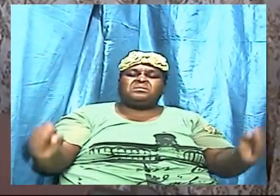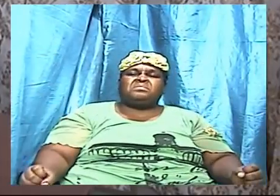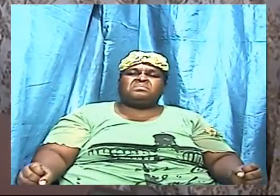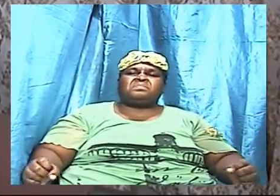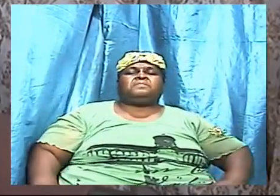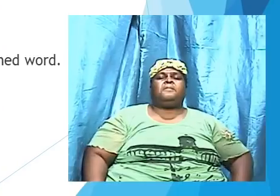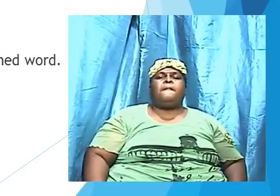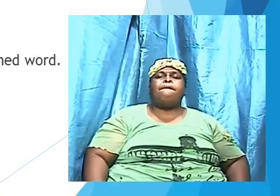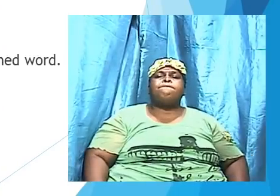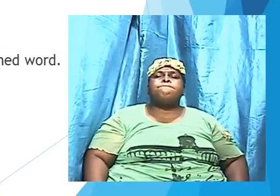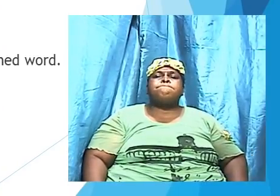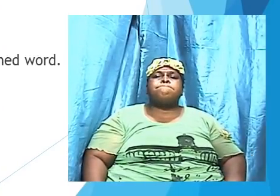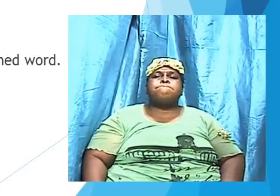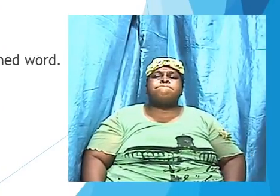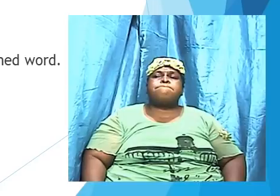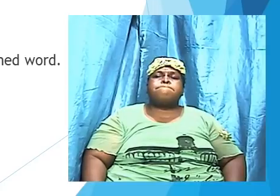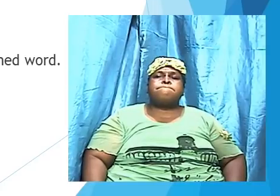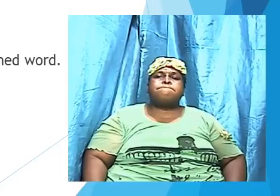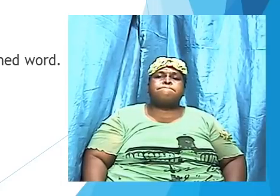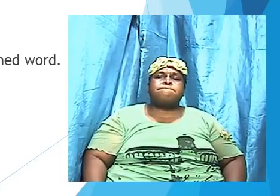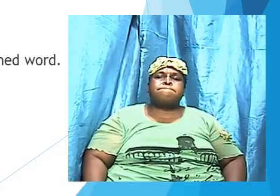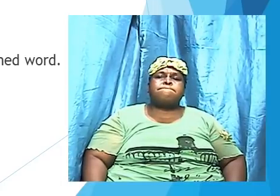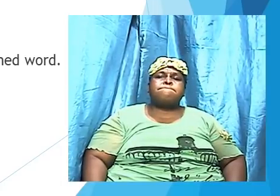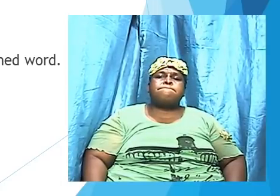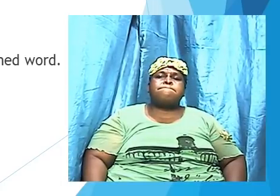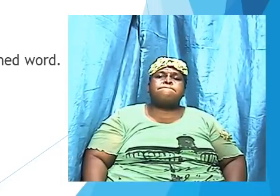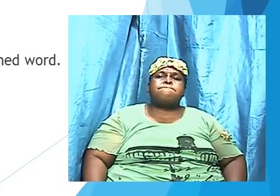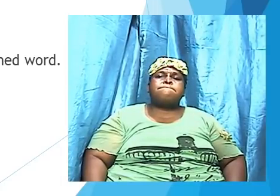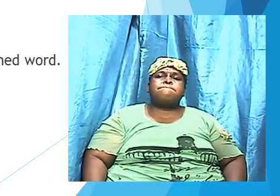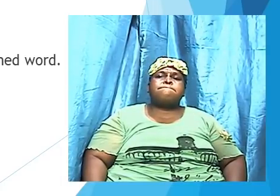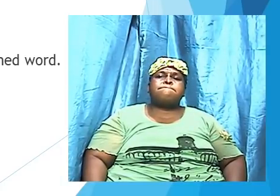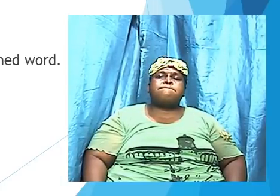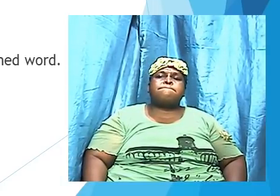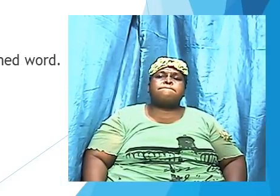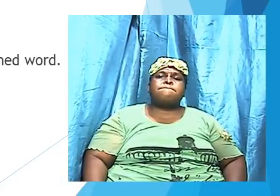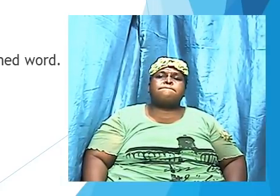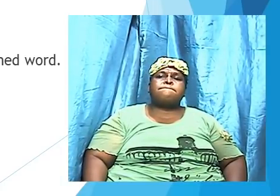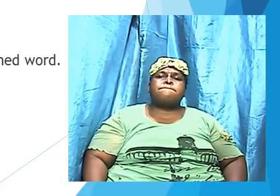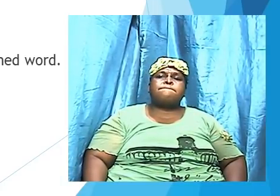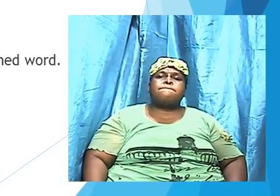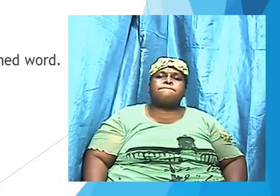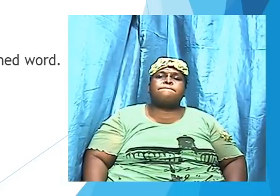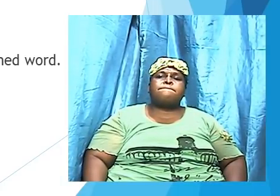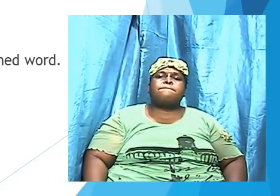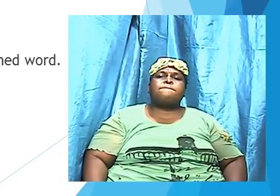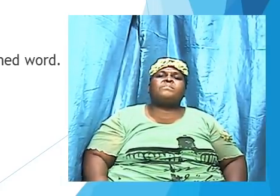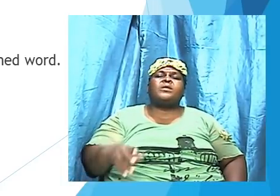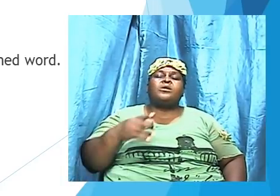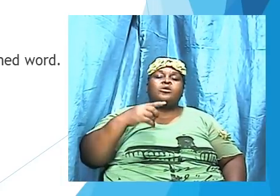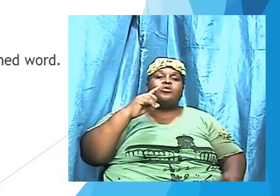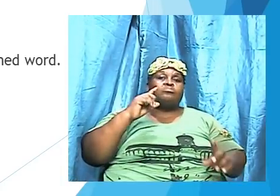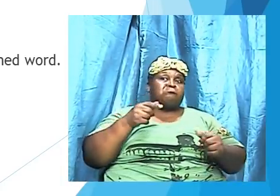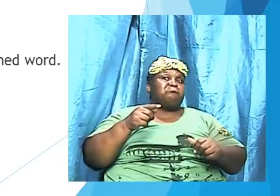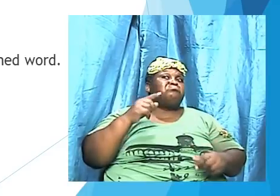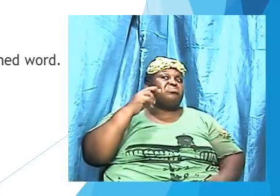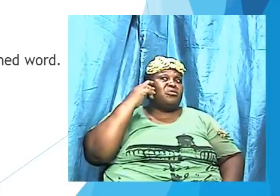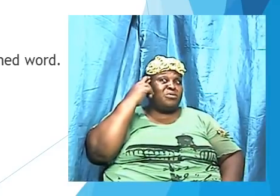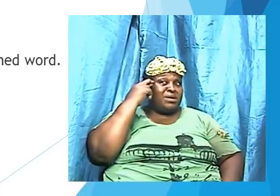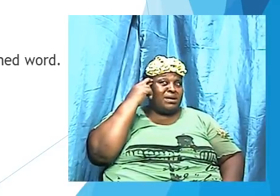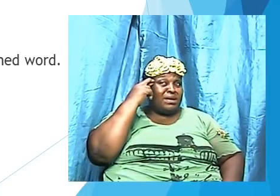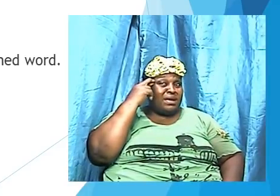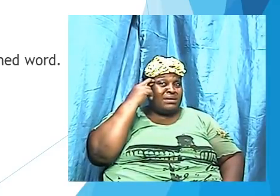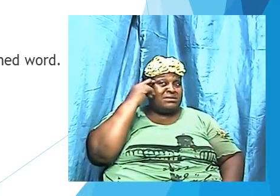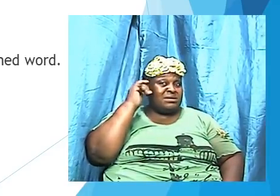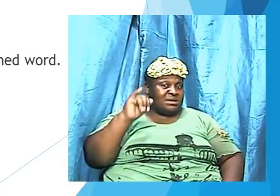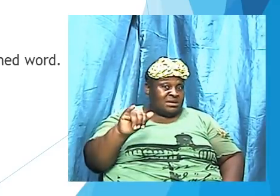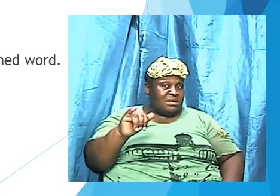slide, we are going to, right, we are going to recognize that the